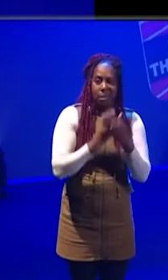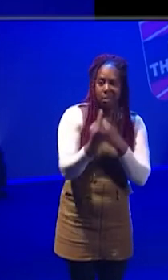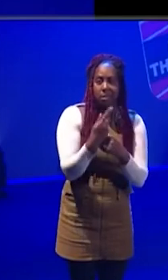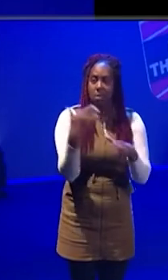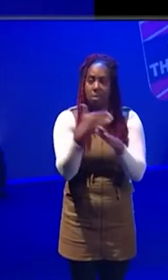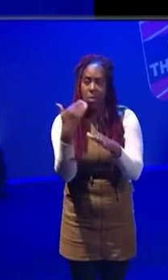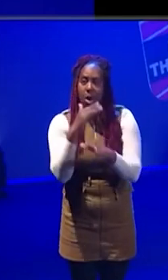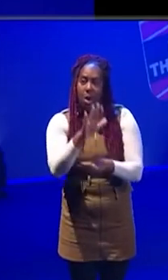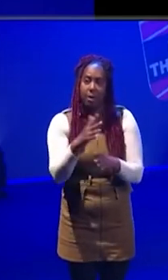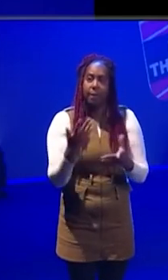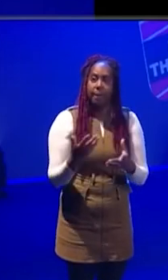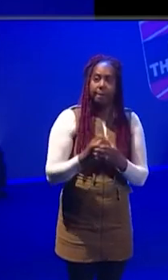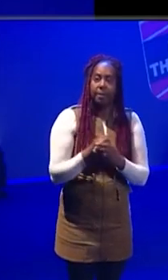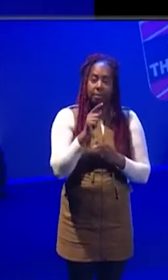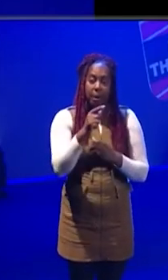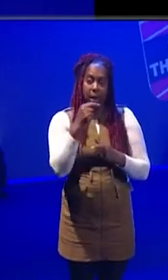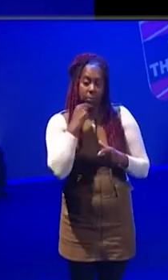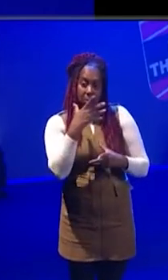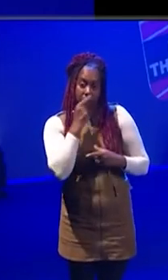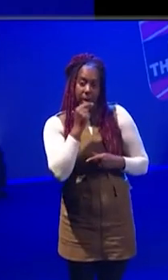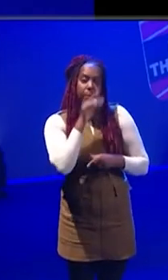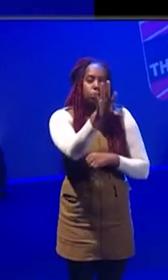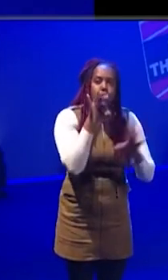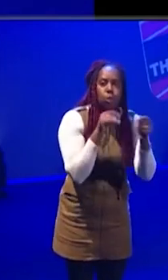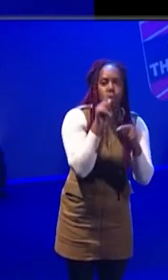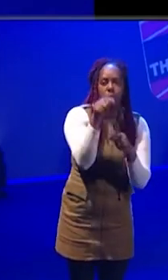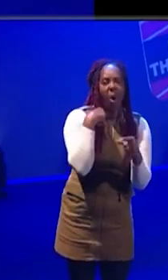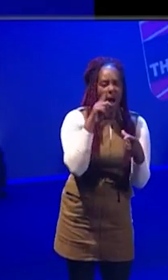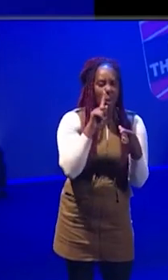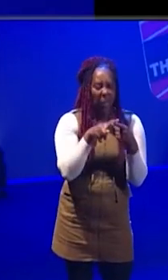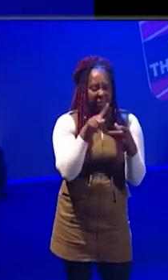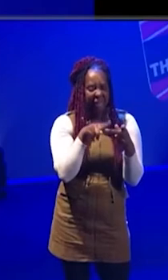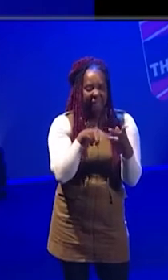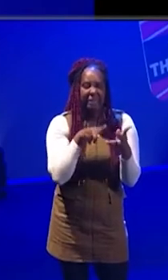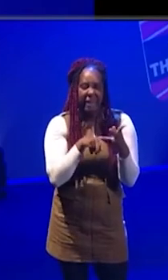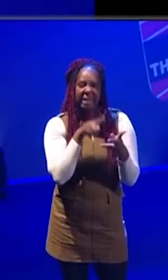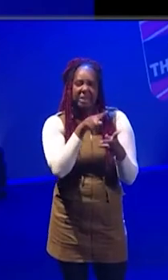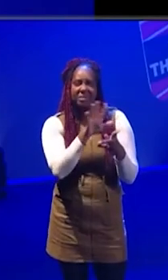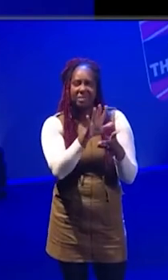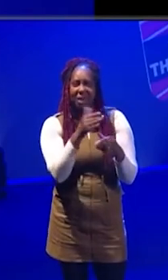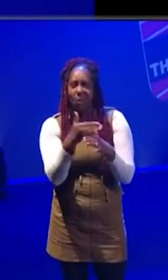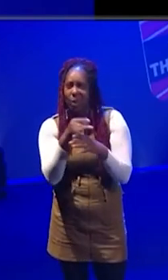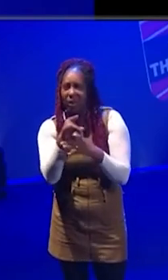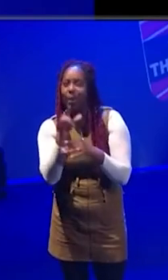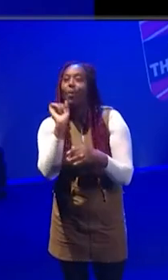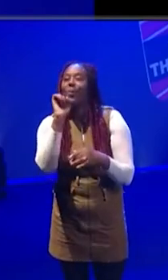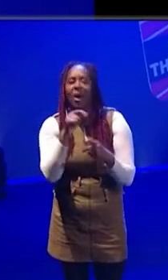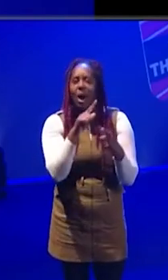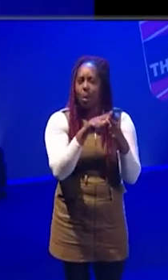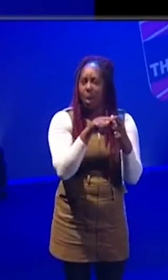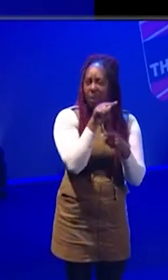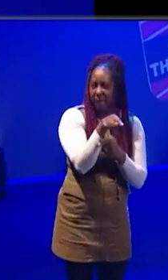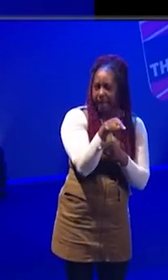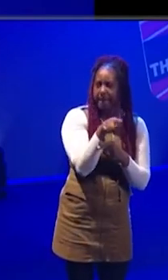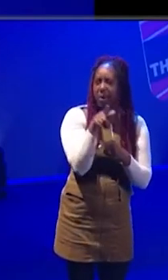actually kind of suits you better because you're able to kind of choose the stuff that you want to do and work with people and kind of be like, Oh, okay. Well, actually, I'm going to take